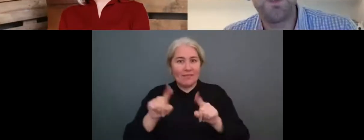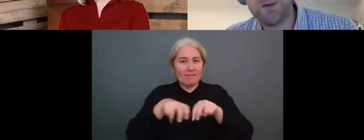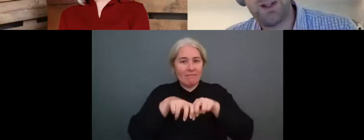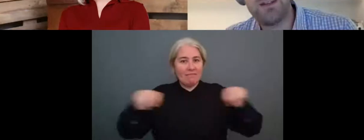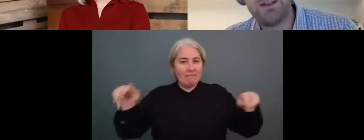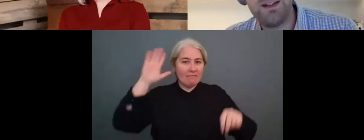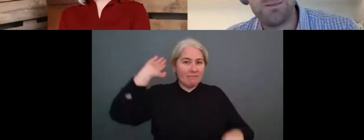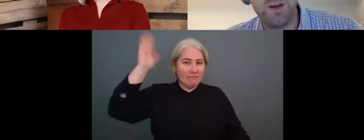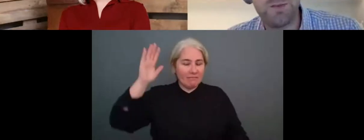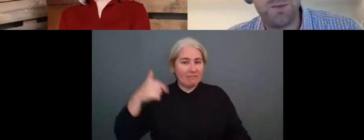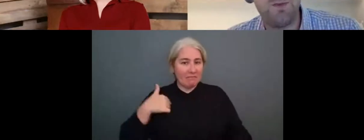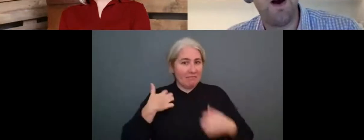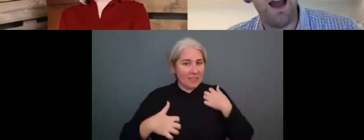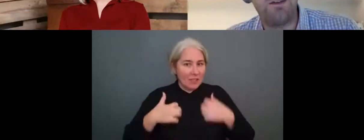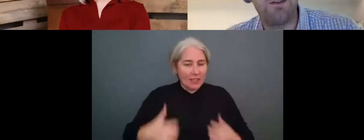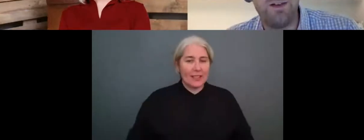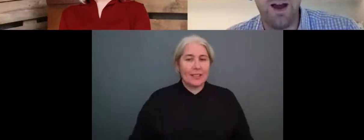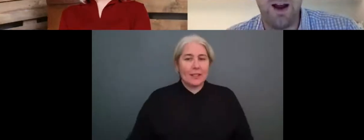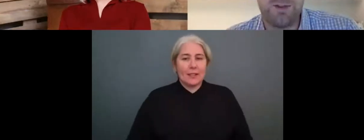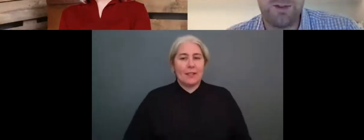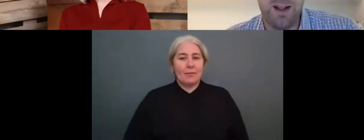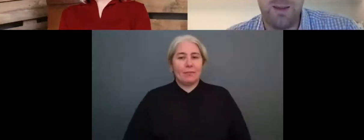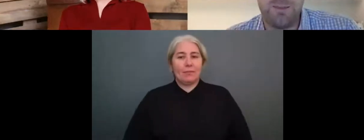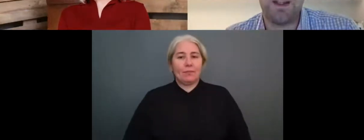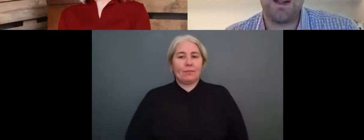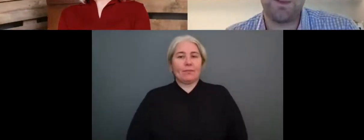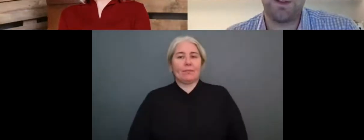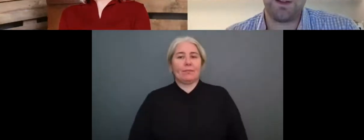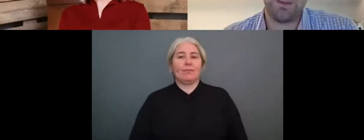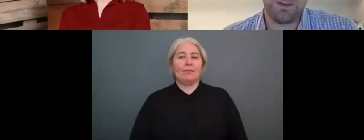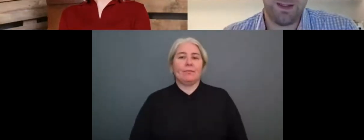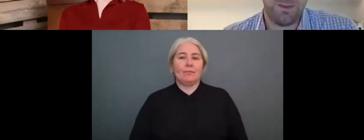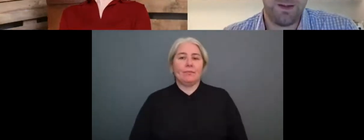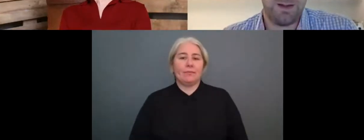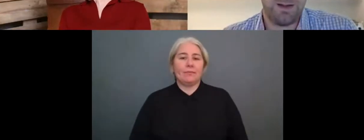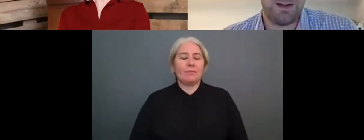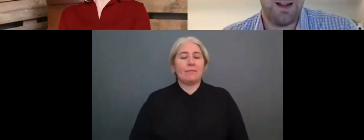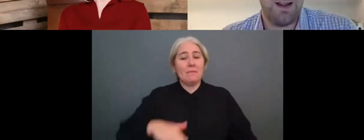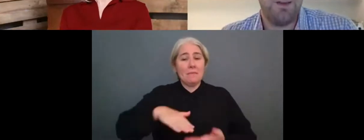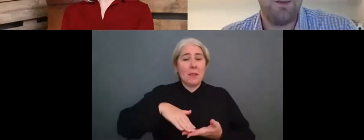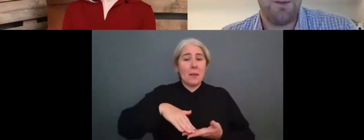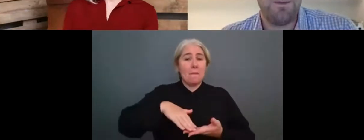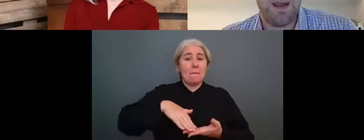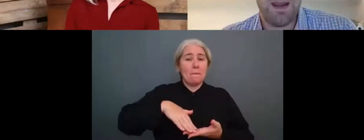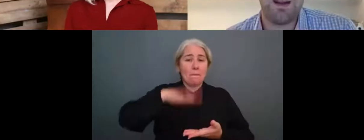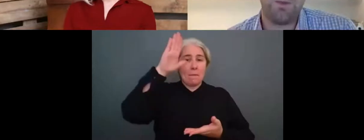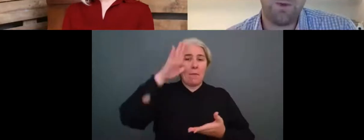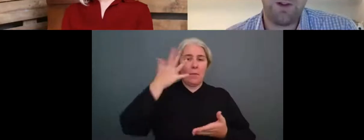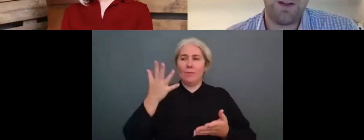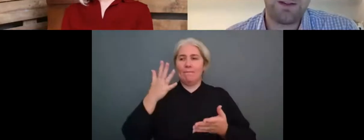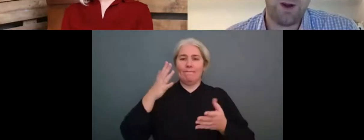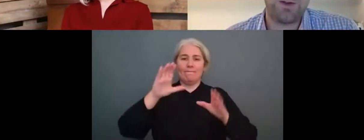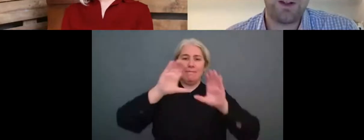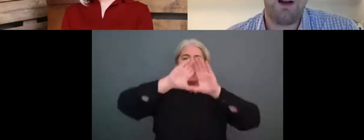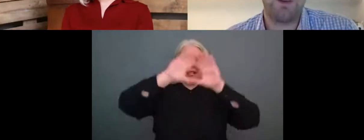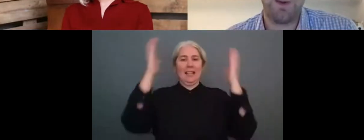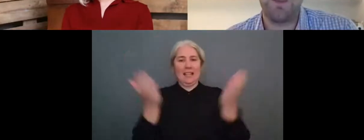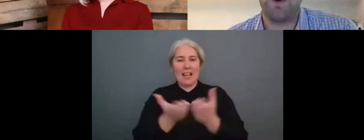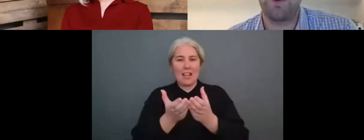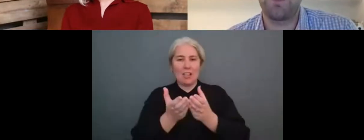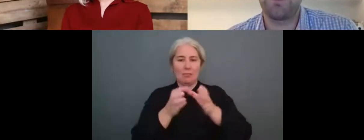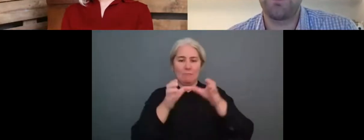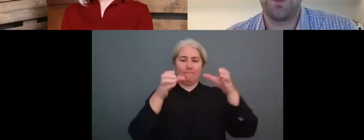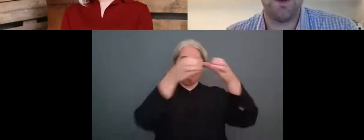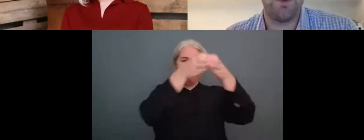sports entities, most will not have large, um, teams to deliver sustainability. And for me, one of the things I always encourage